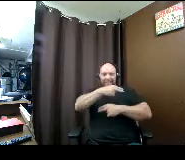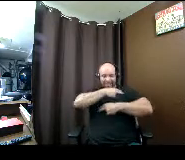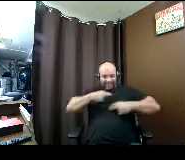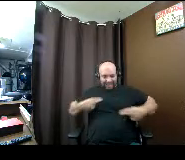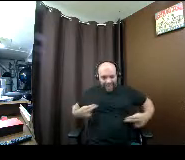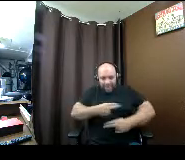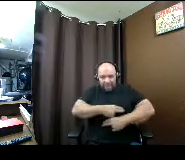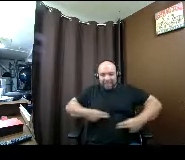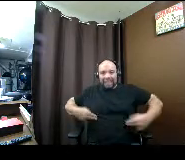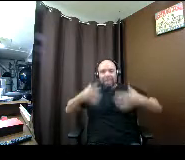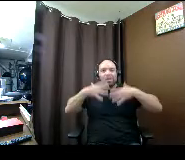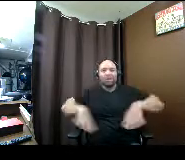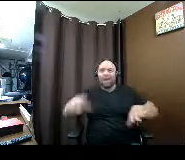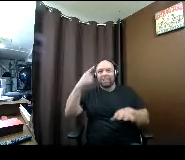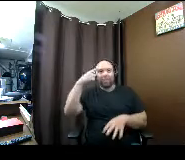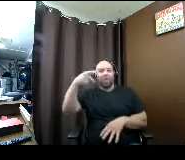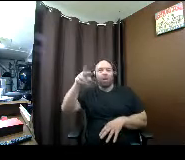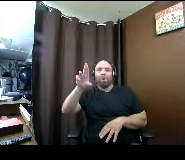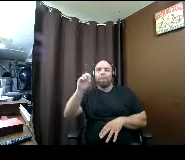mean there's scholarships for everything